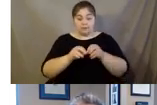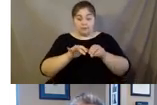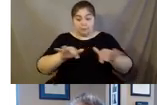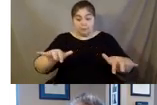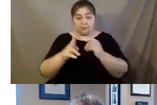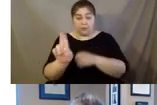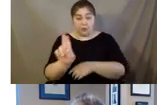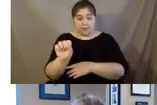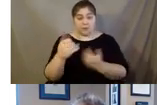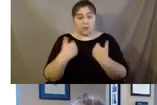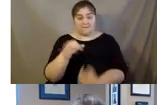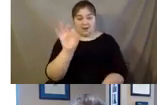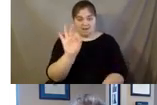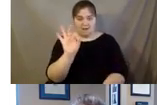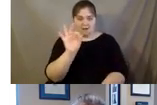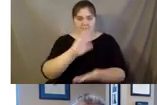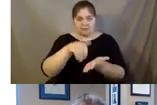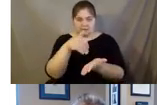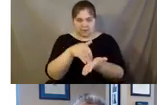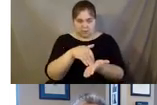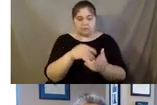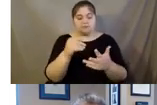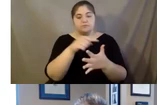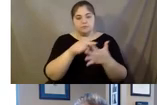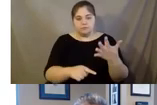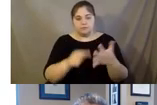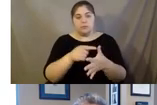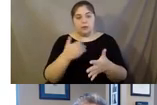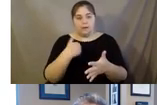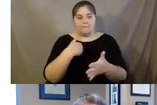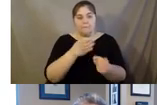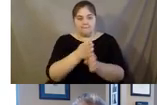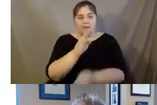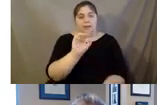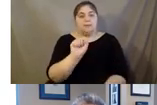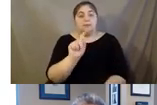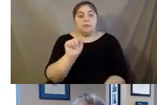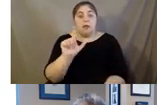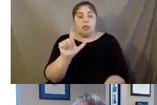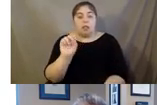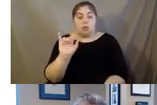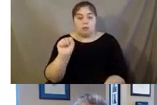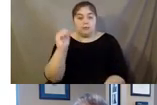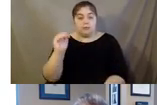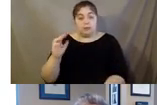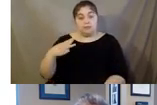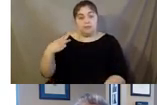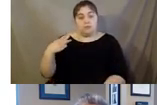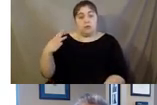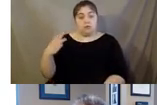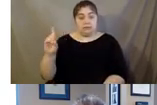we have nine sites that stand alone. We have our main site in St. Louis, Washington DC, Indianapolis,